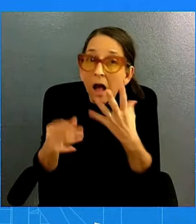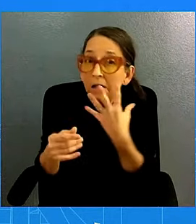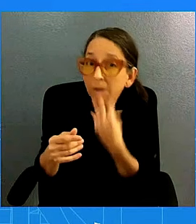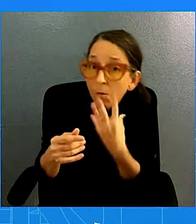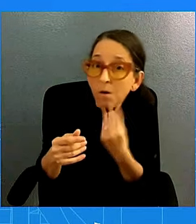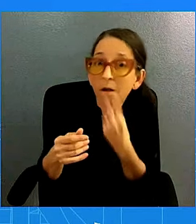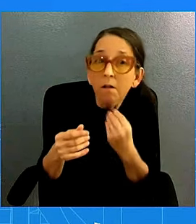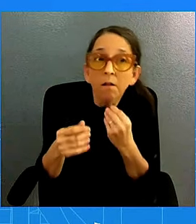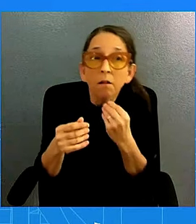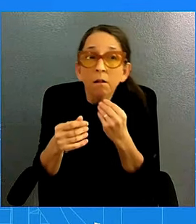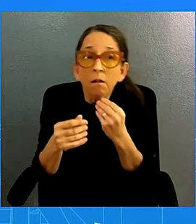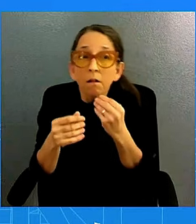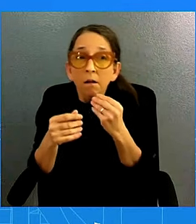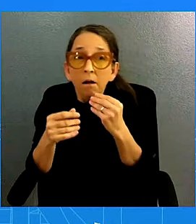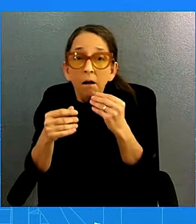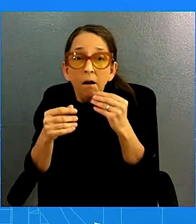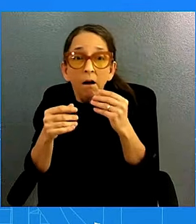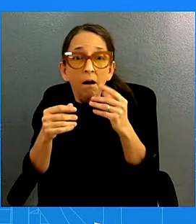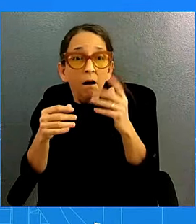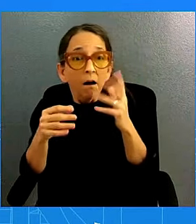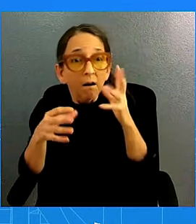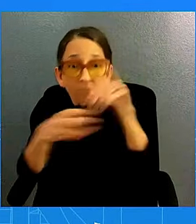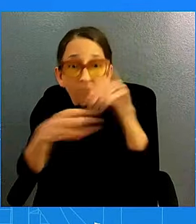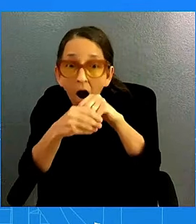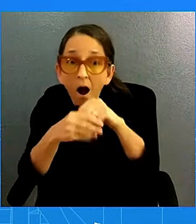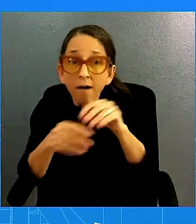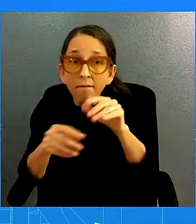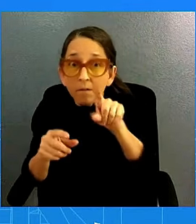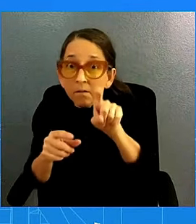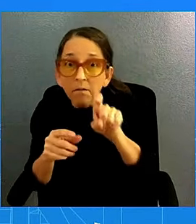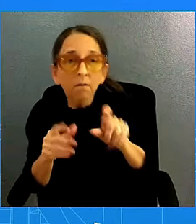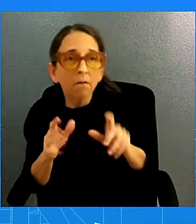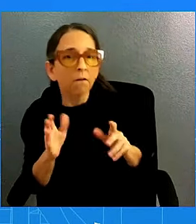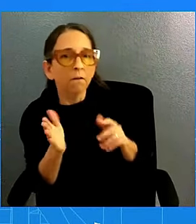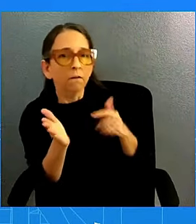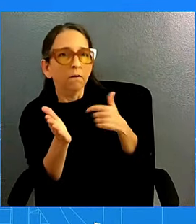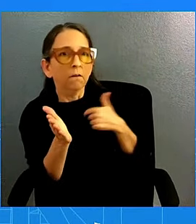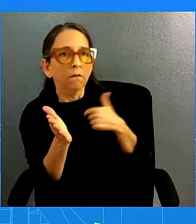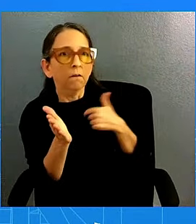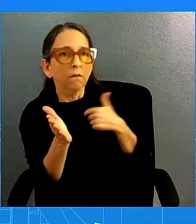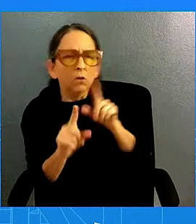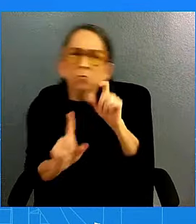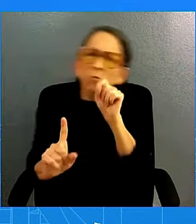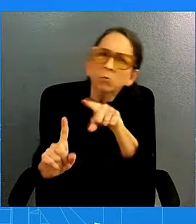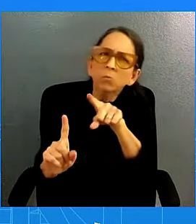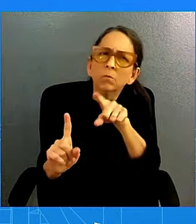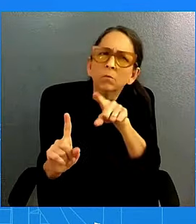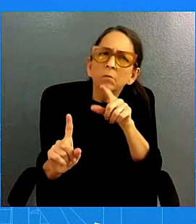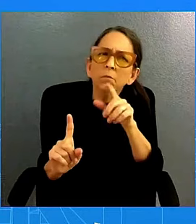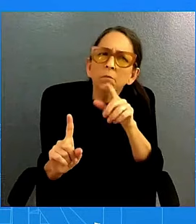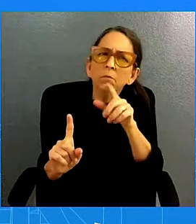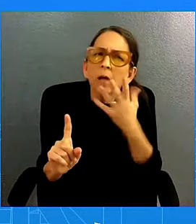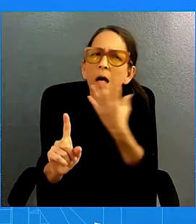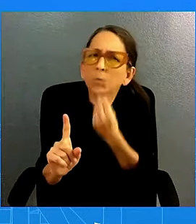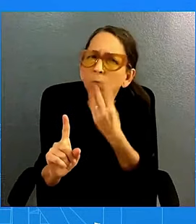Do you think that Israel, whoever committed this attack, is undermining U.S. efforts at avoiding an escalation in the region?